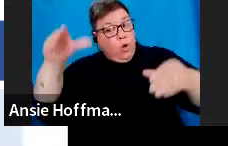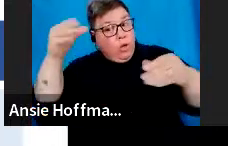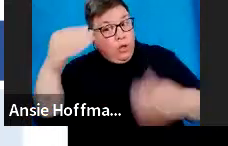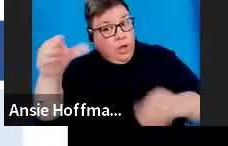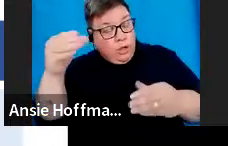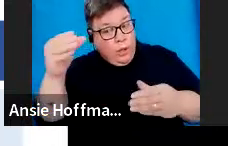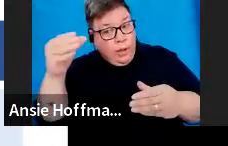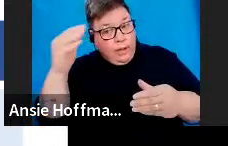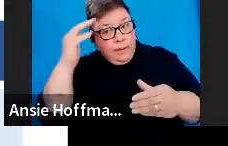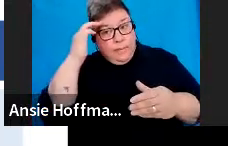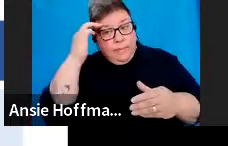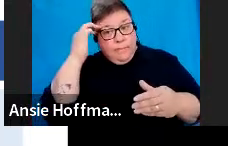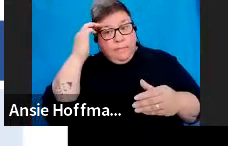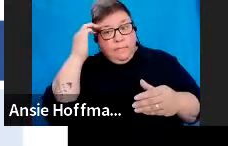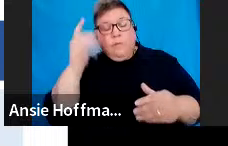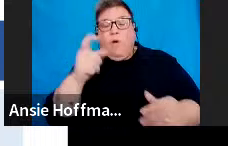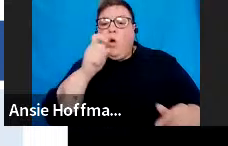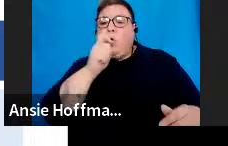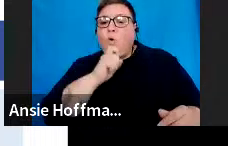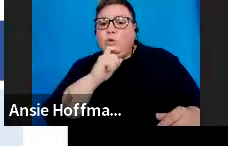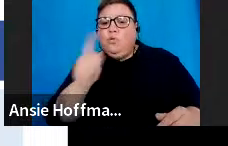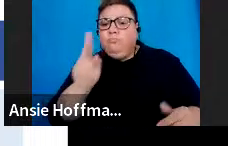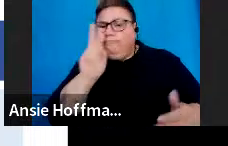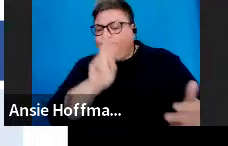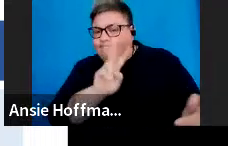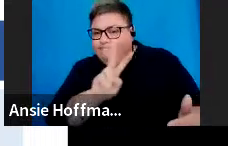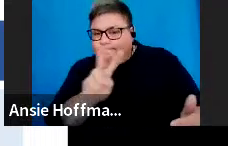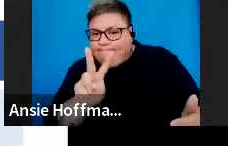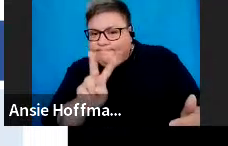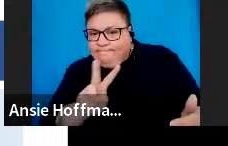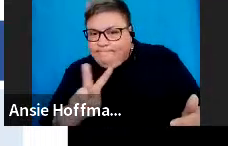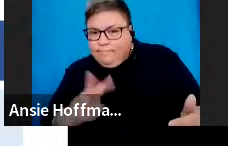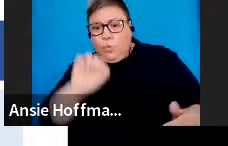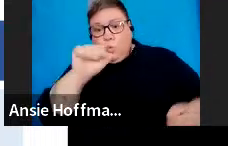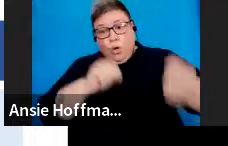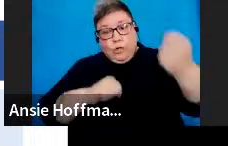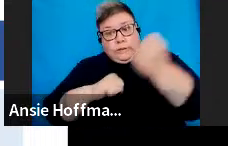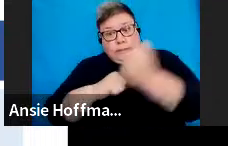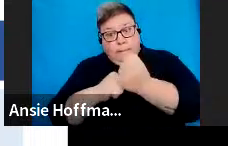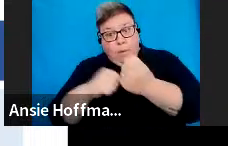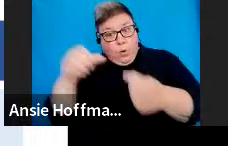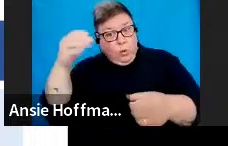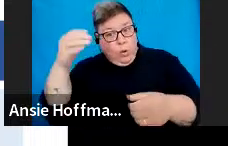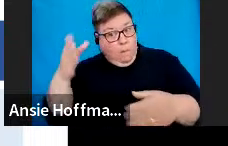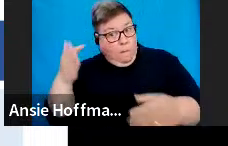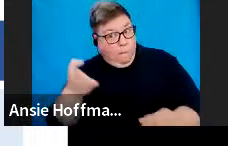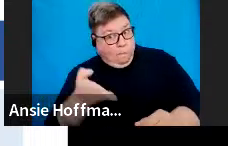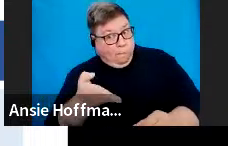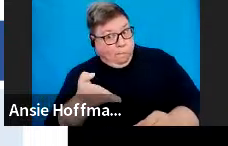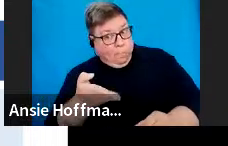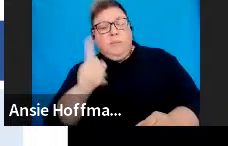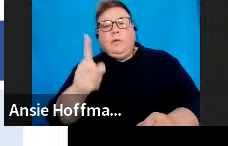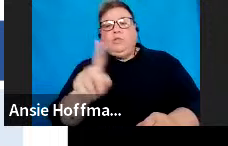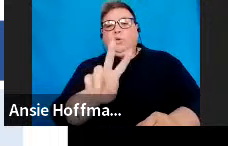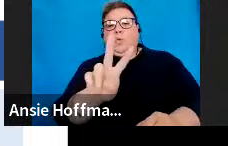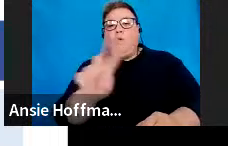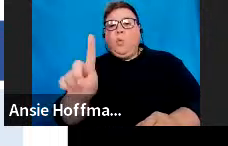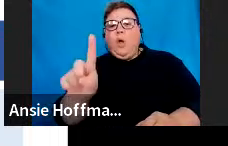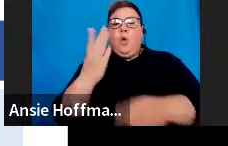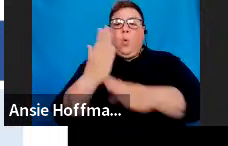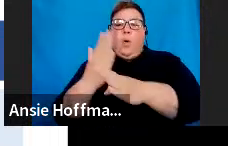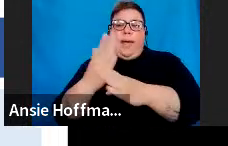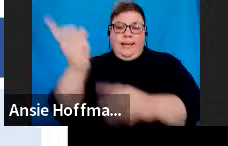created for a user to review the supporting documents can take up to 21 working days.